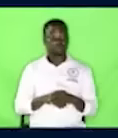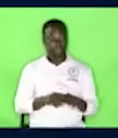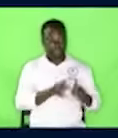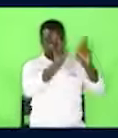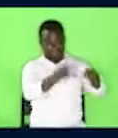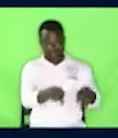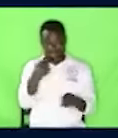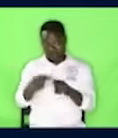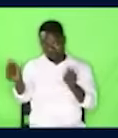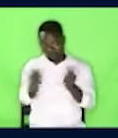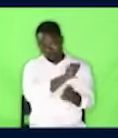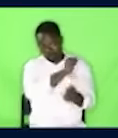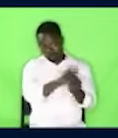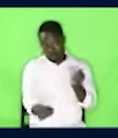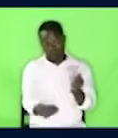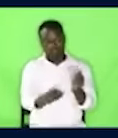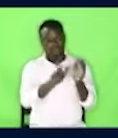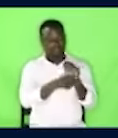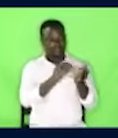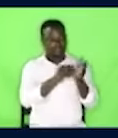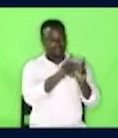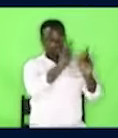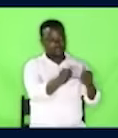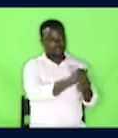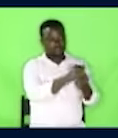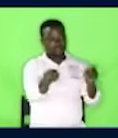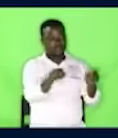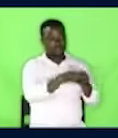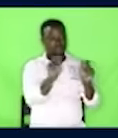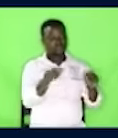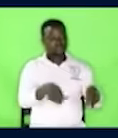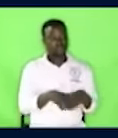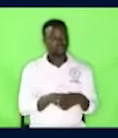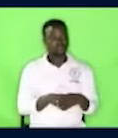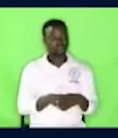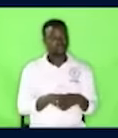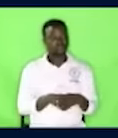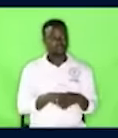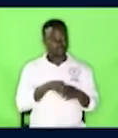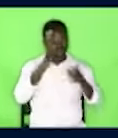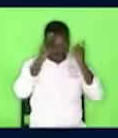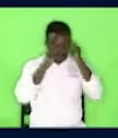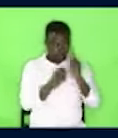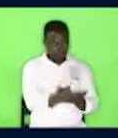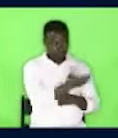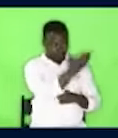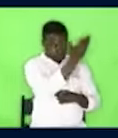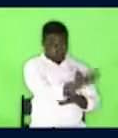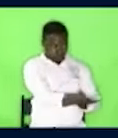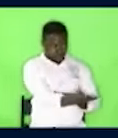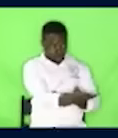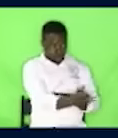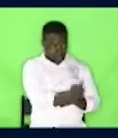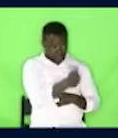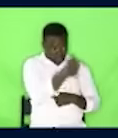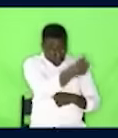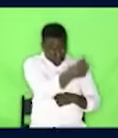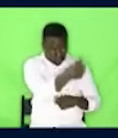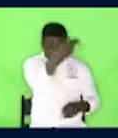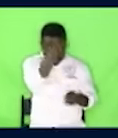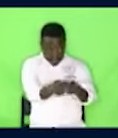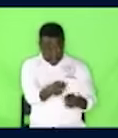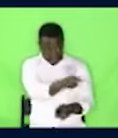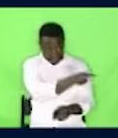And you destroy the fellow. Because you and your name are one. So when somebody